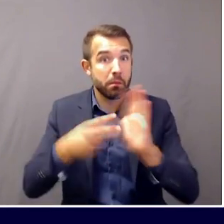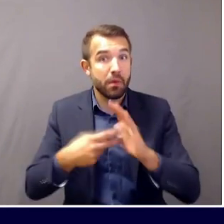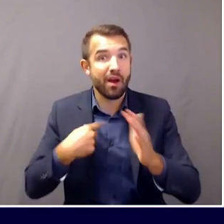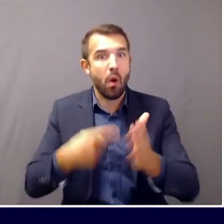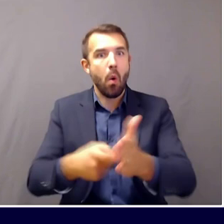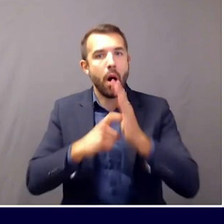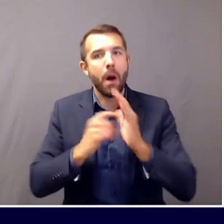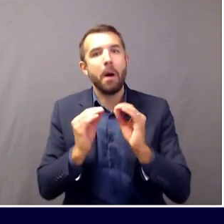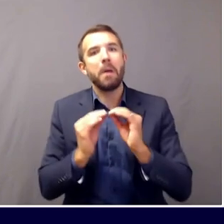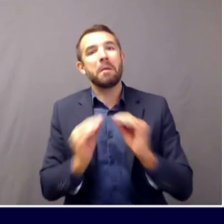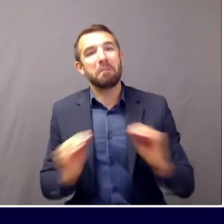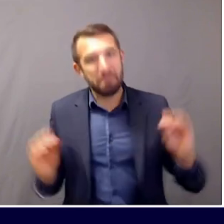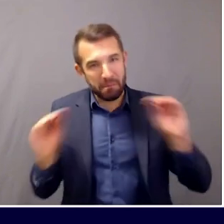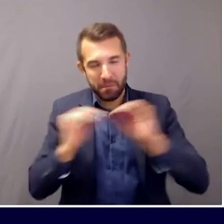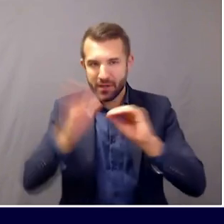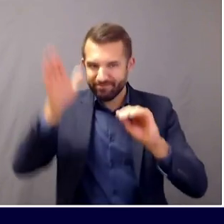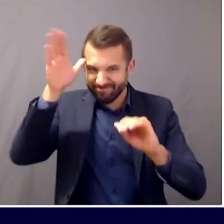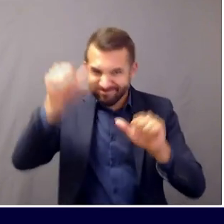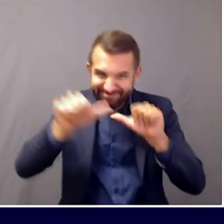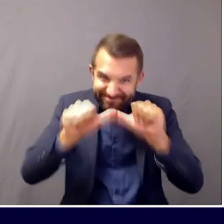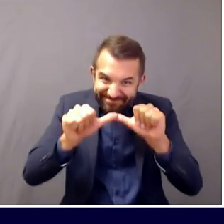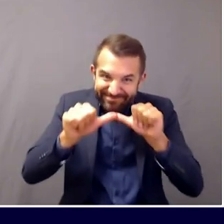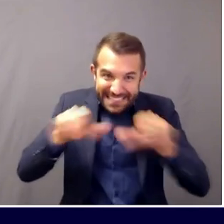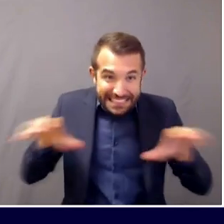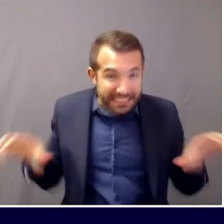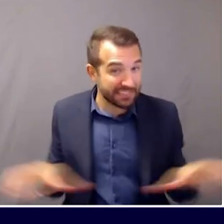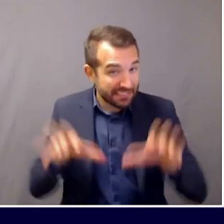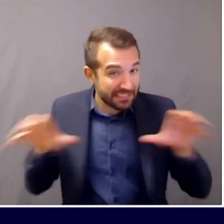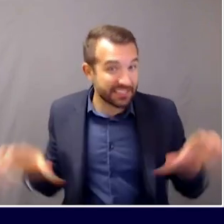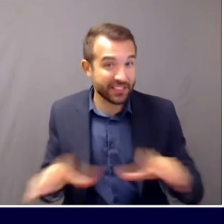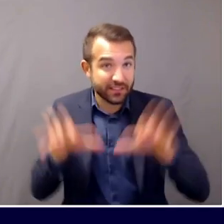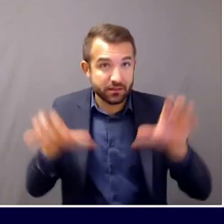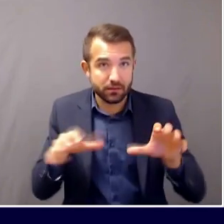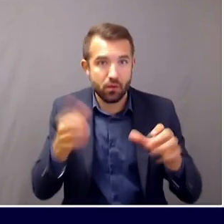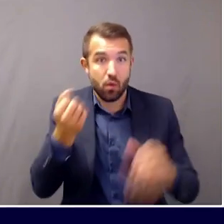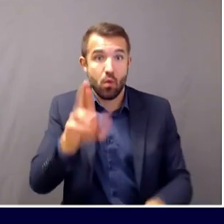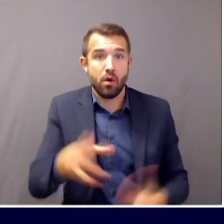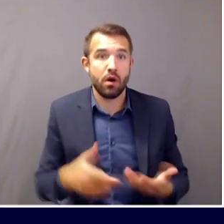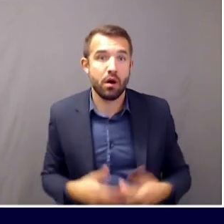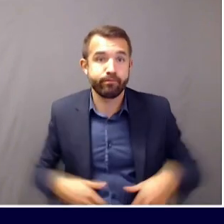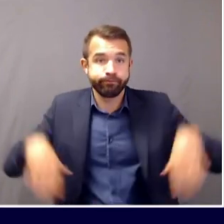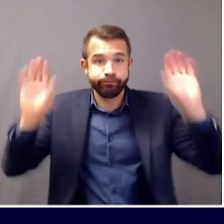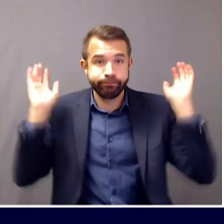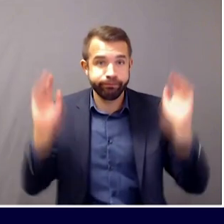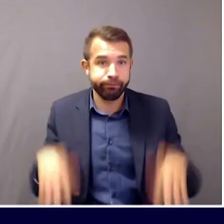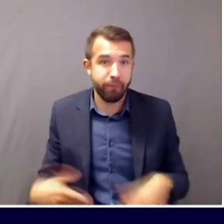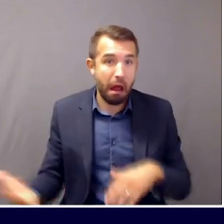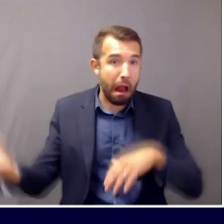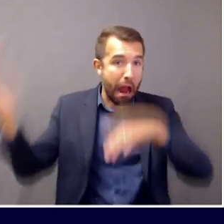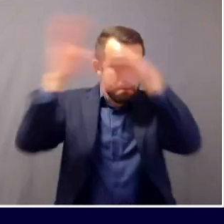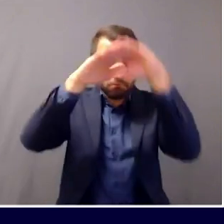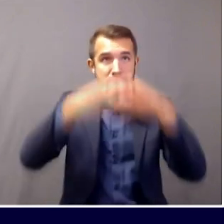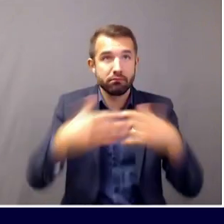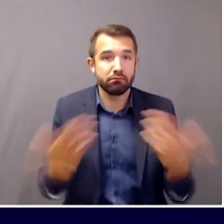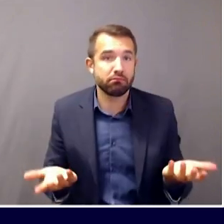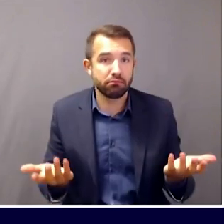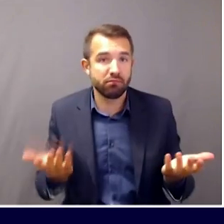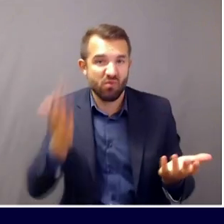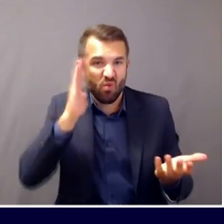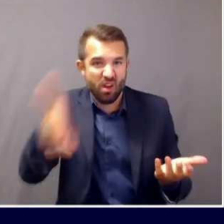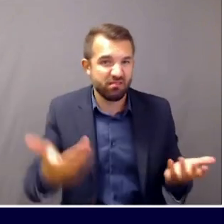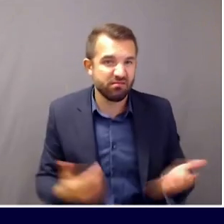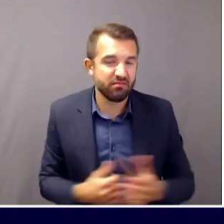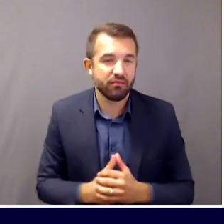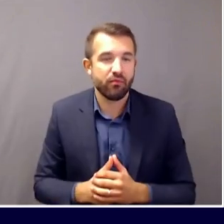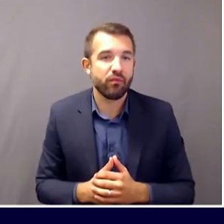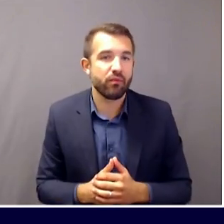states could easily find its way here. In that respect, we are not an island. We are still very much connected to what's happening elsewhere in the